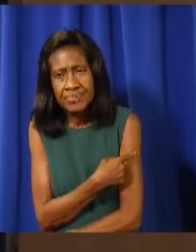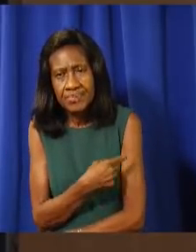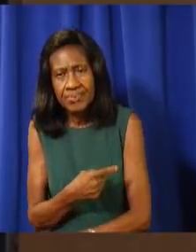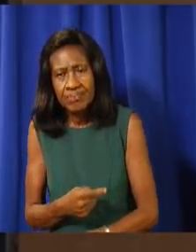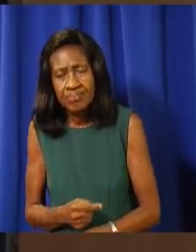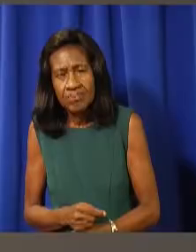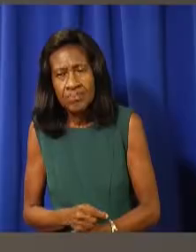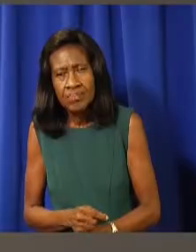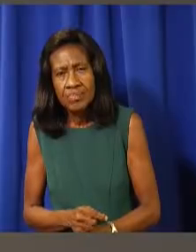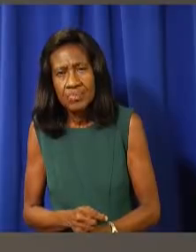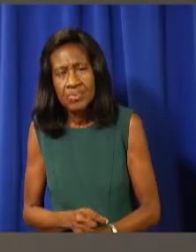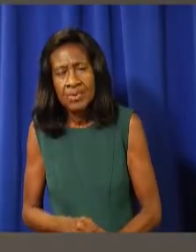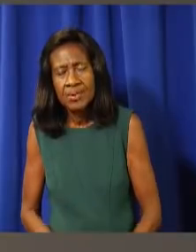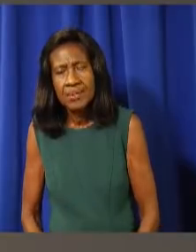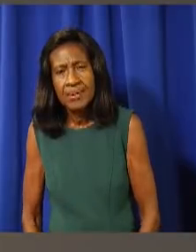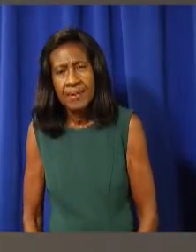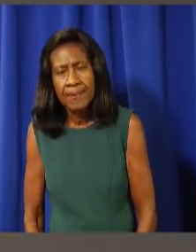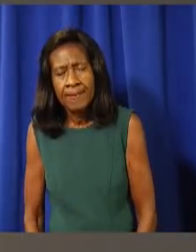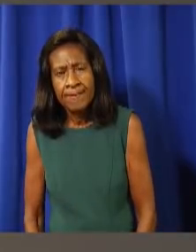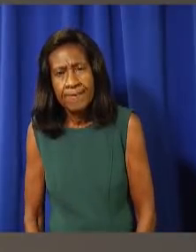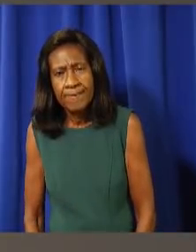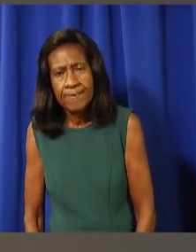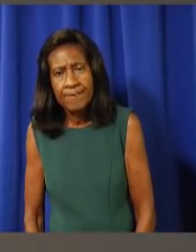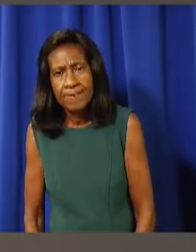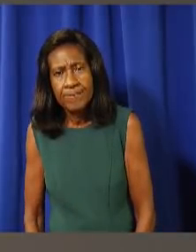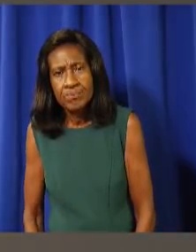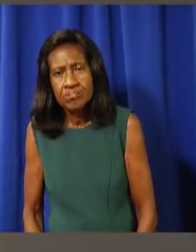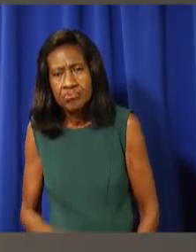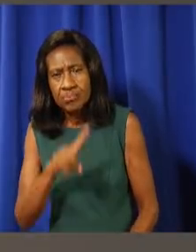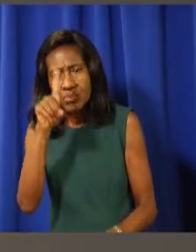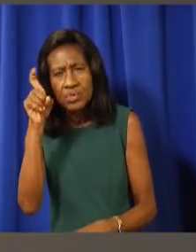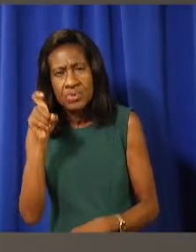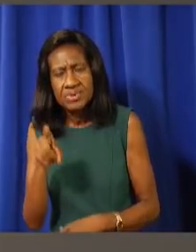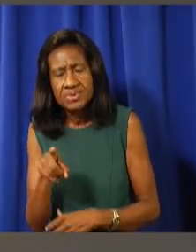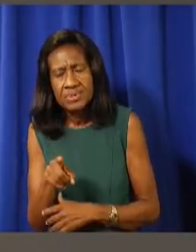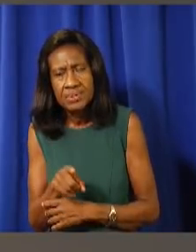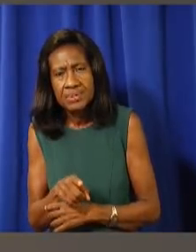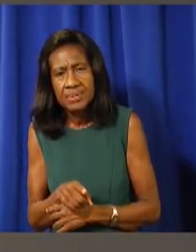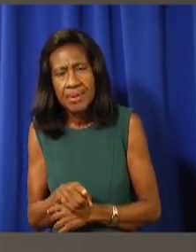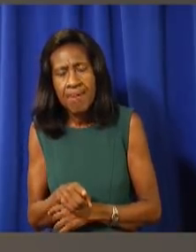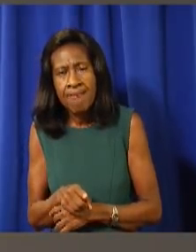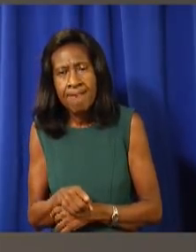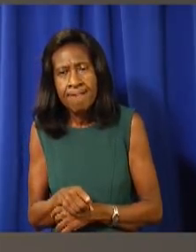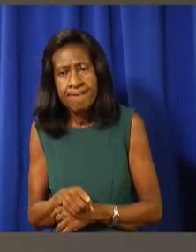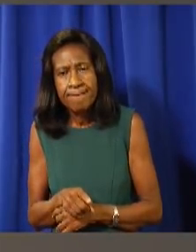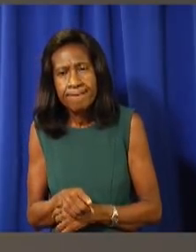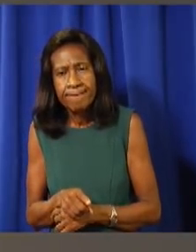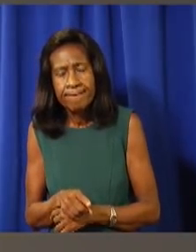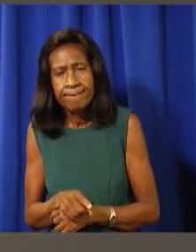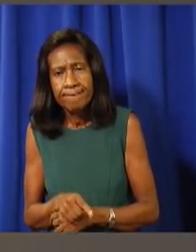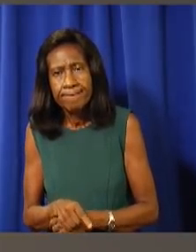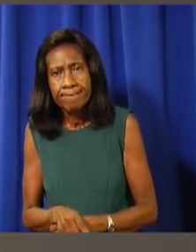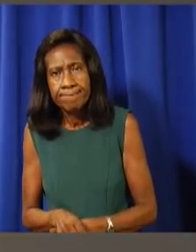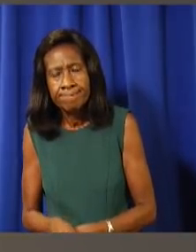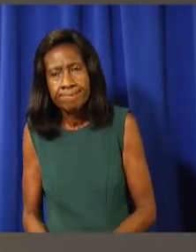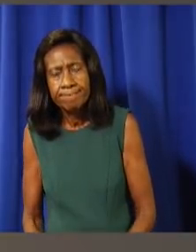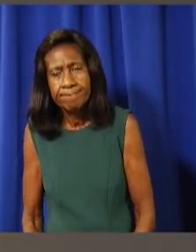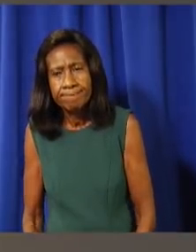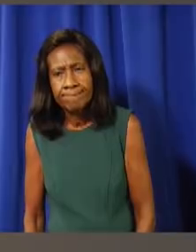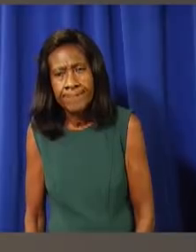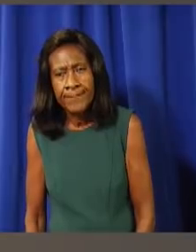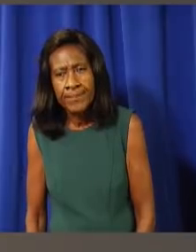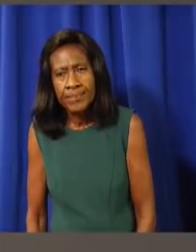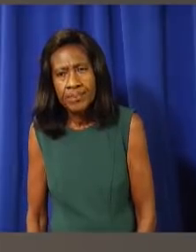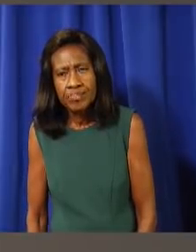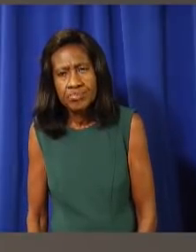And while you're trapped here, how have things been going in terms of, it's taken a lot of resources and effort and time over this